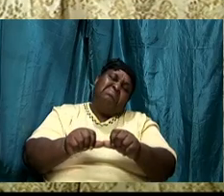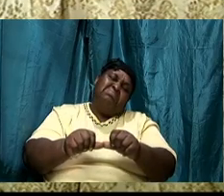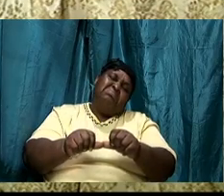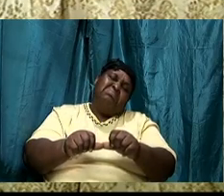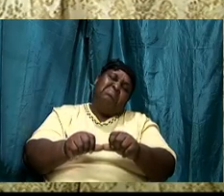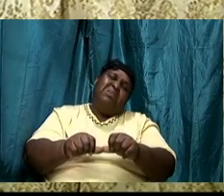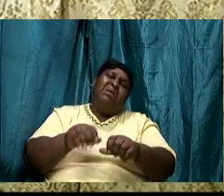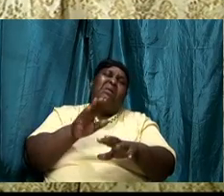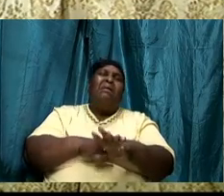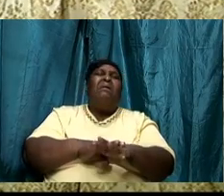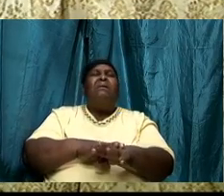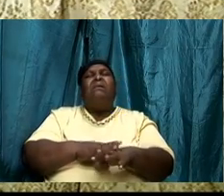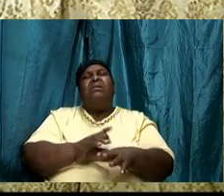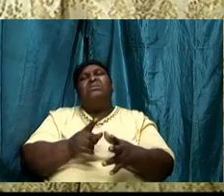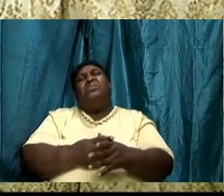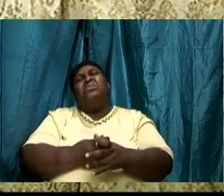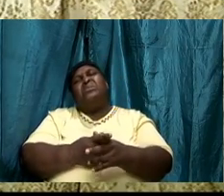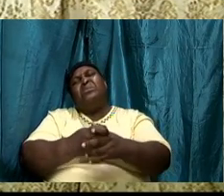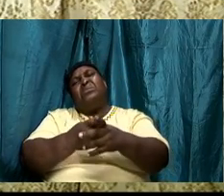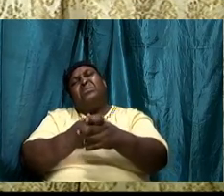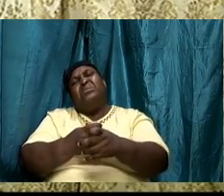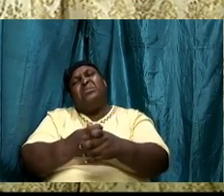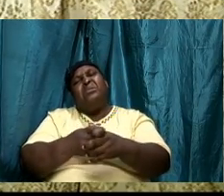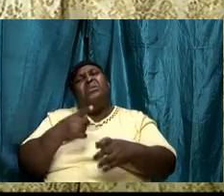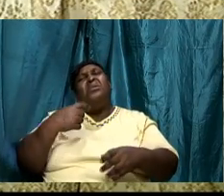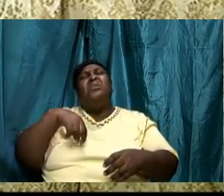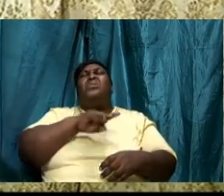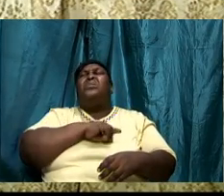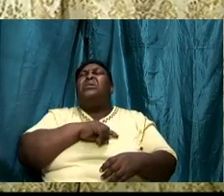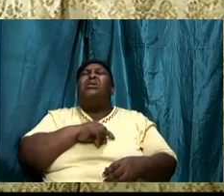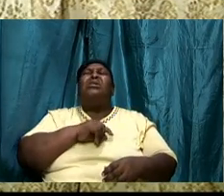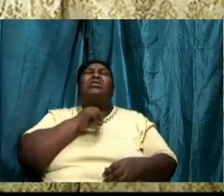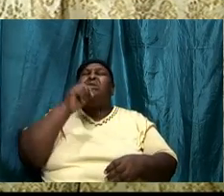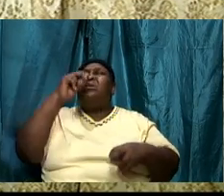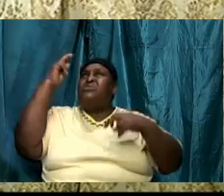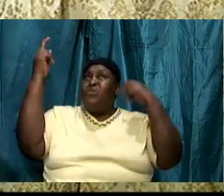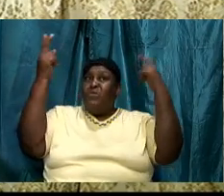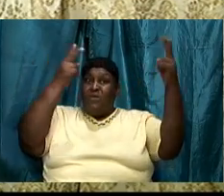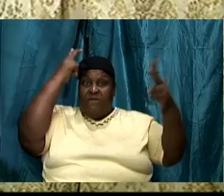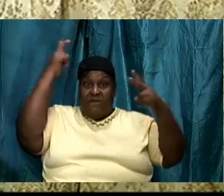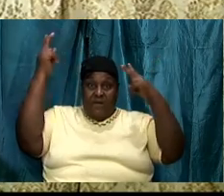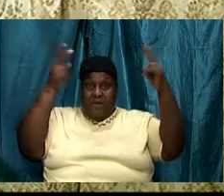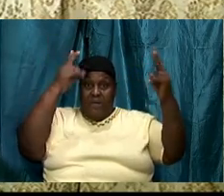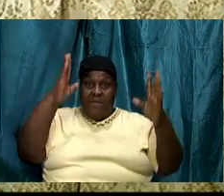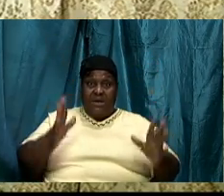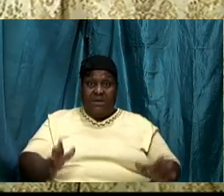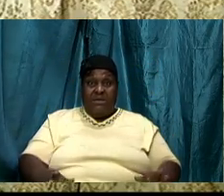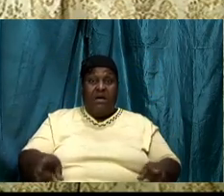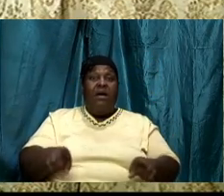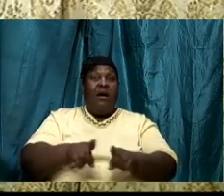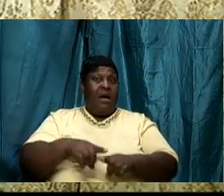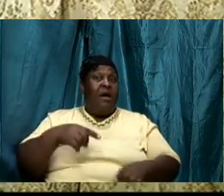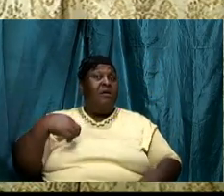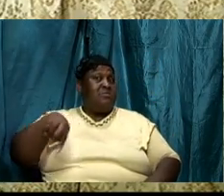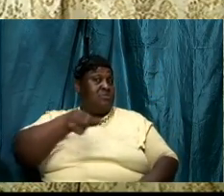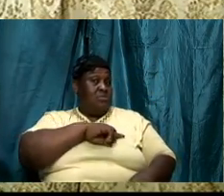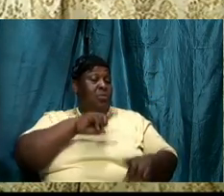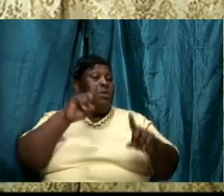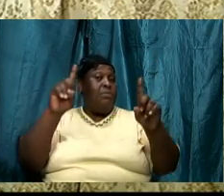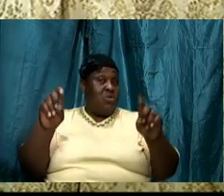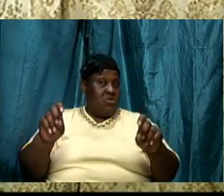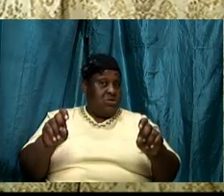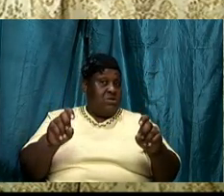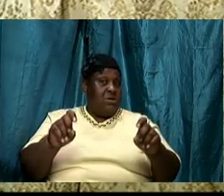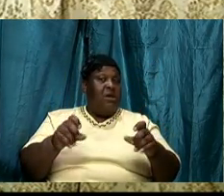We are not overcoming as we ought because we failed to see the importance